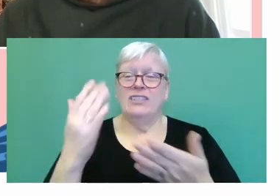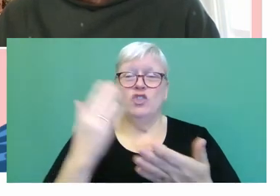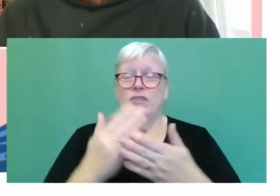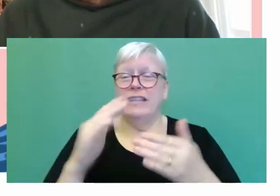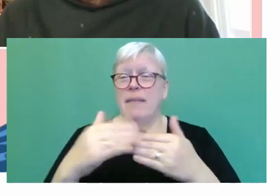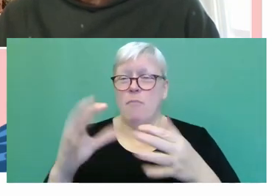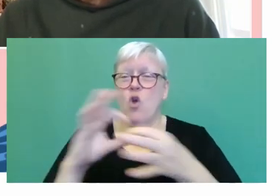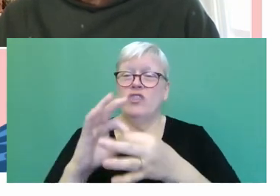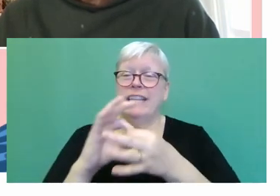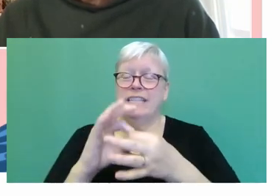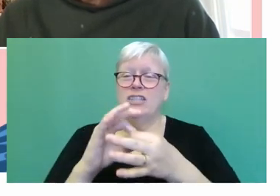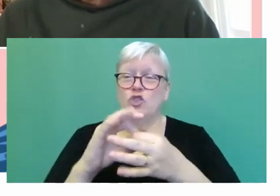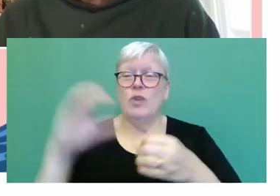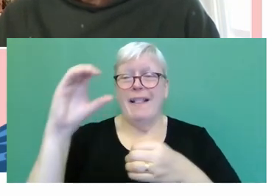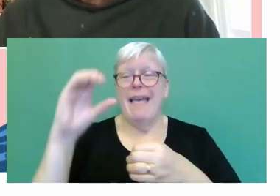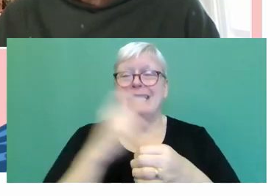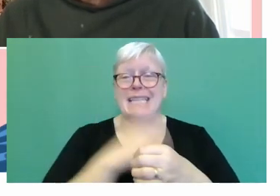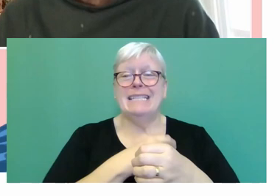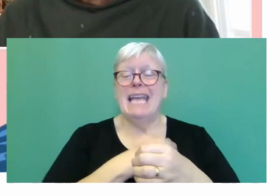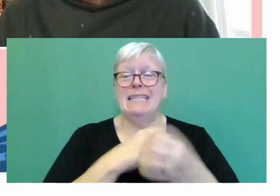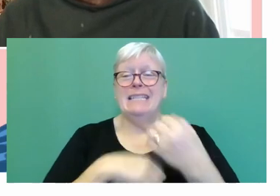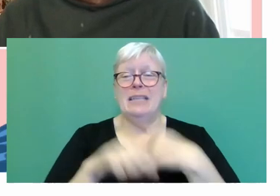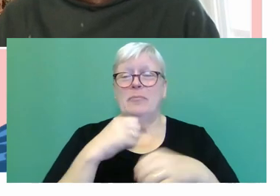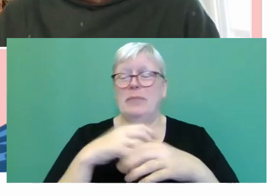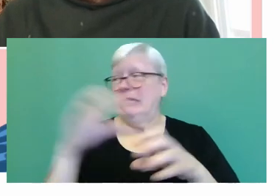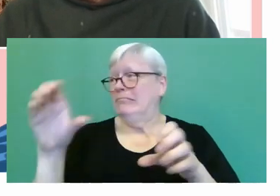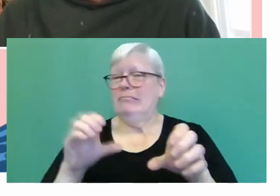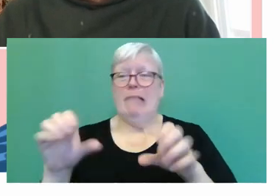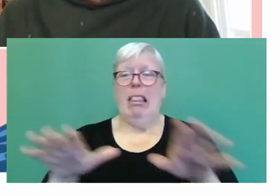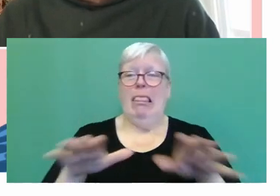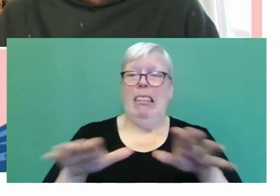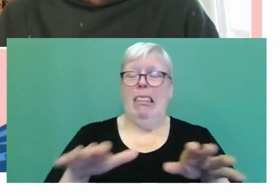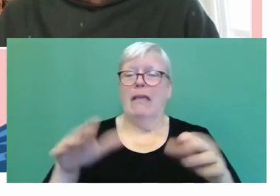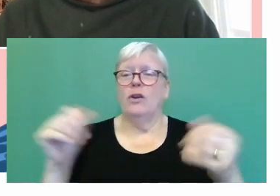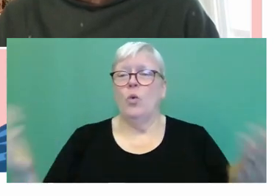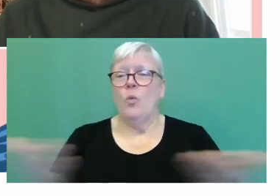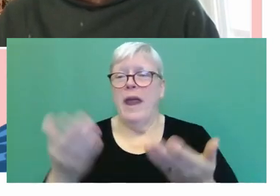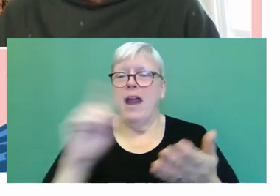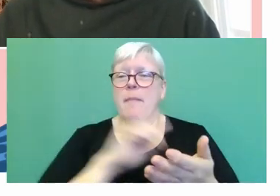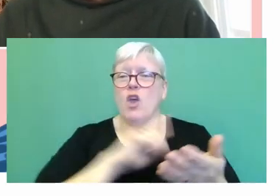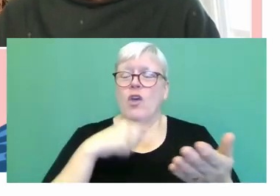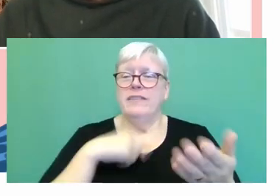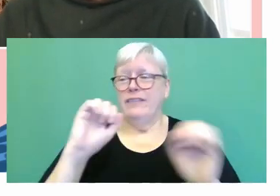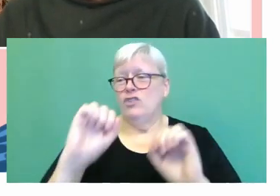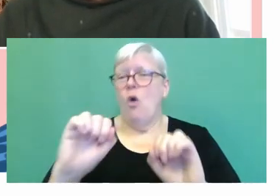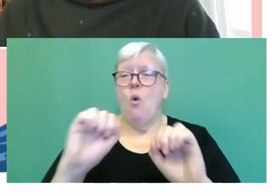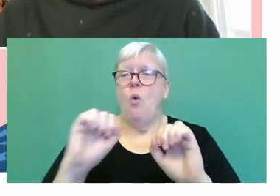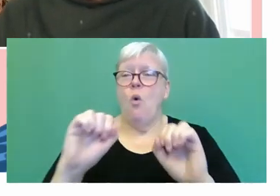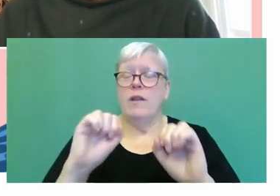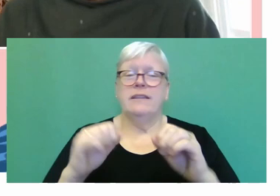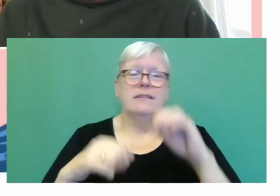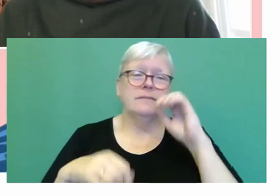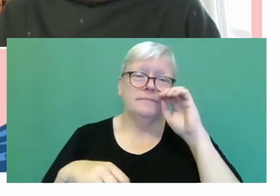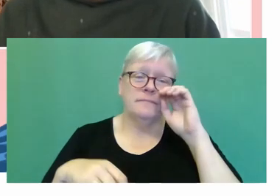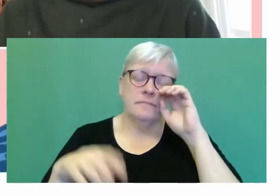this idea of class anxiety and sort of being displaced in terms of class suddenly, you know, because of his, in his own trajectory, right, from very humble